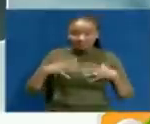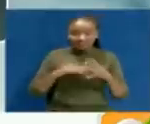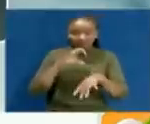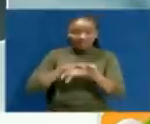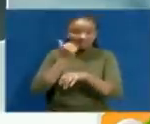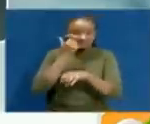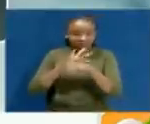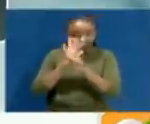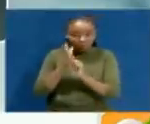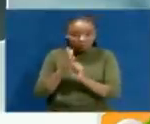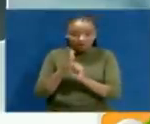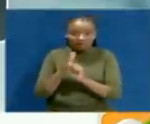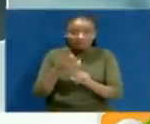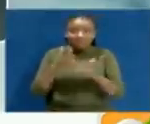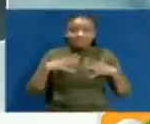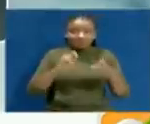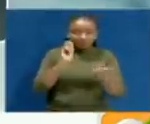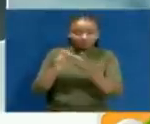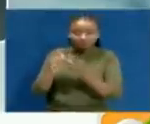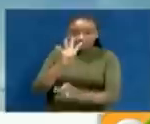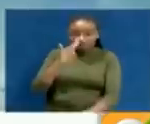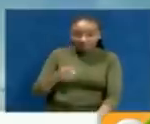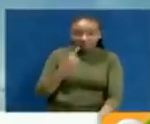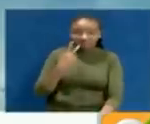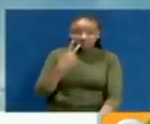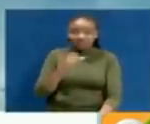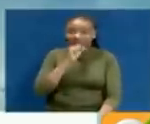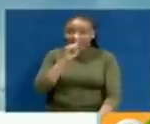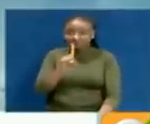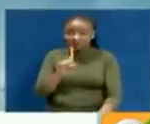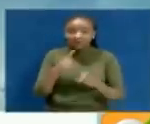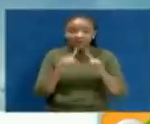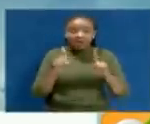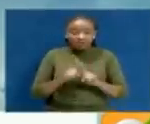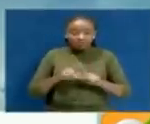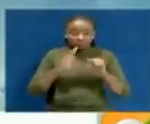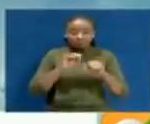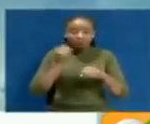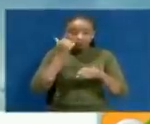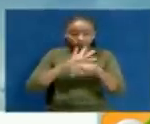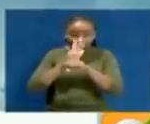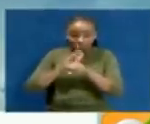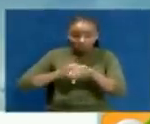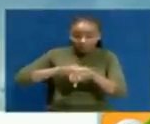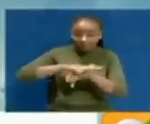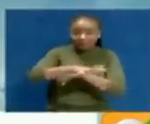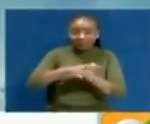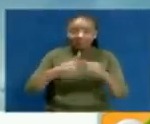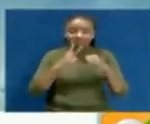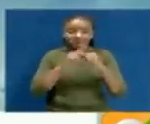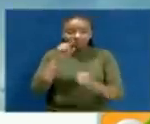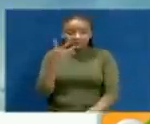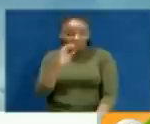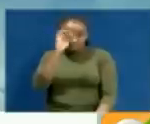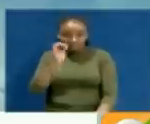for COVID-19. From 4,251 samples, the test positivity rate is at 7.4 percent. Twelve